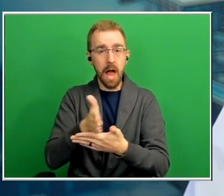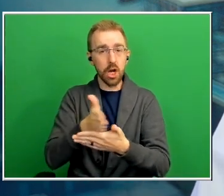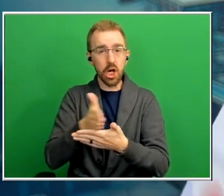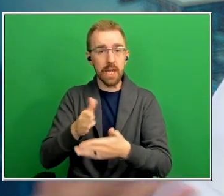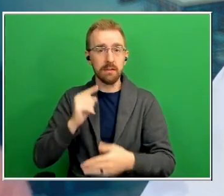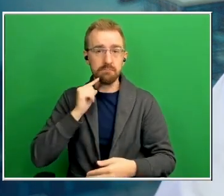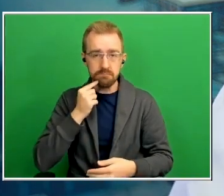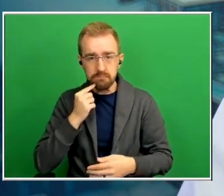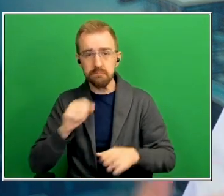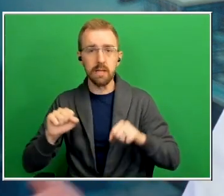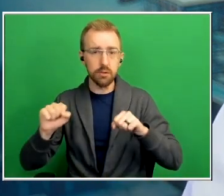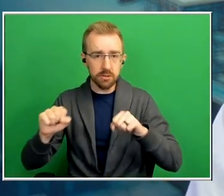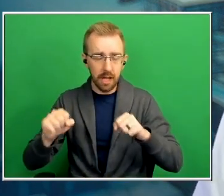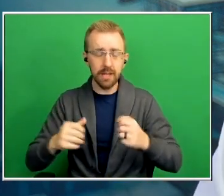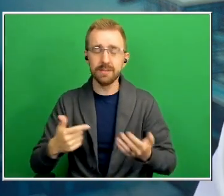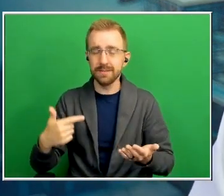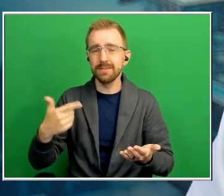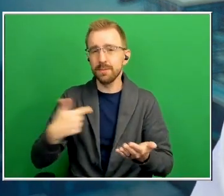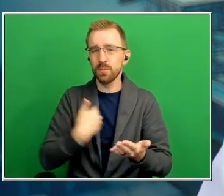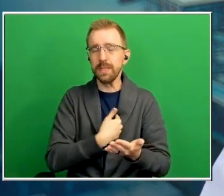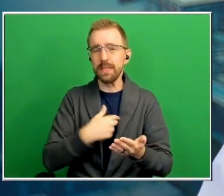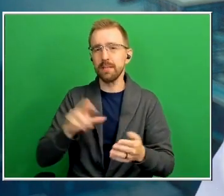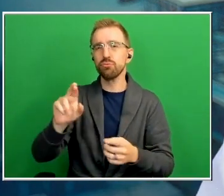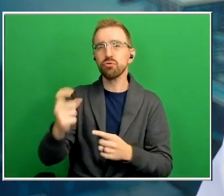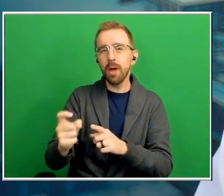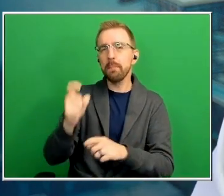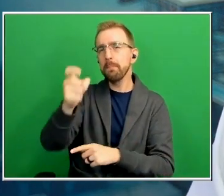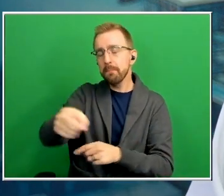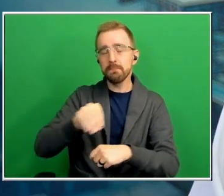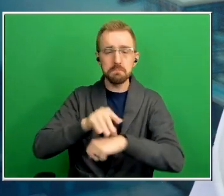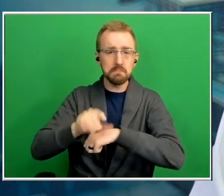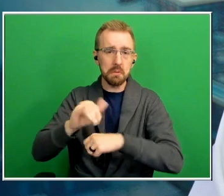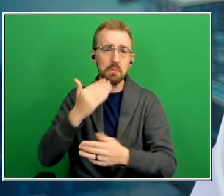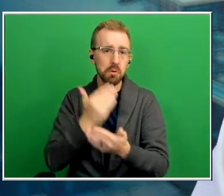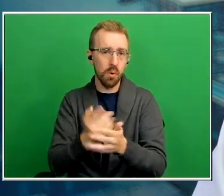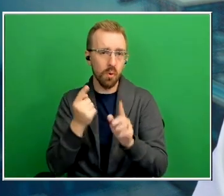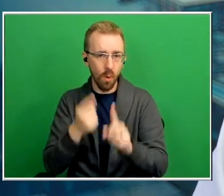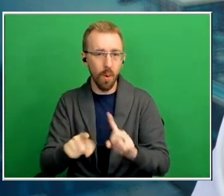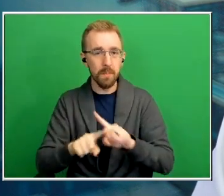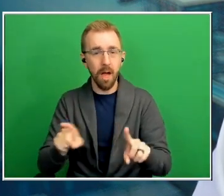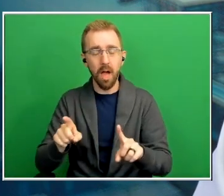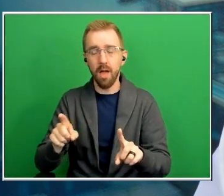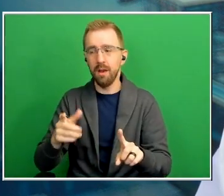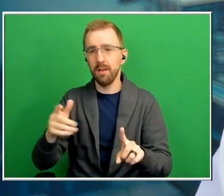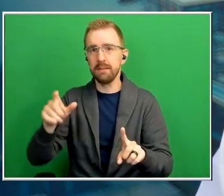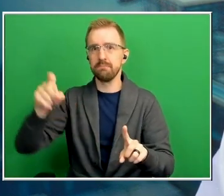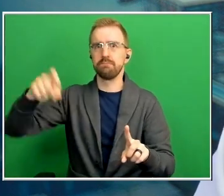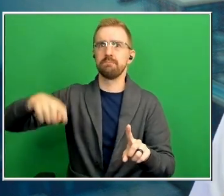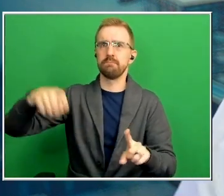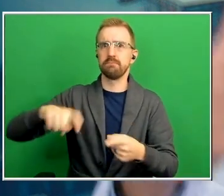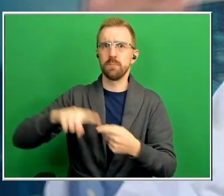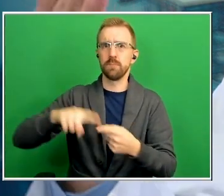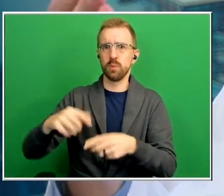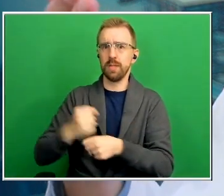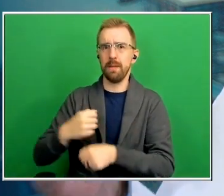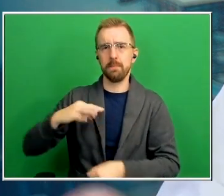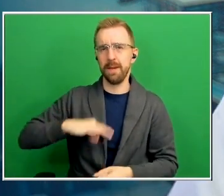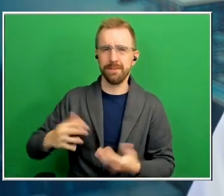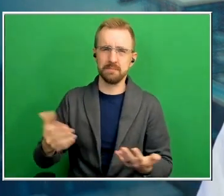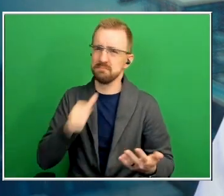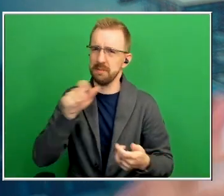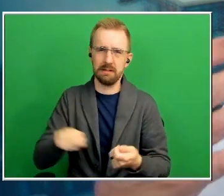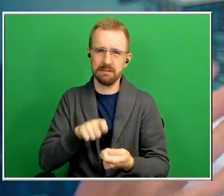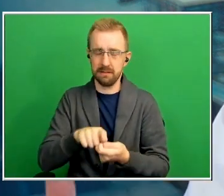you know prescribe and we tell people that's a good goal but it's not necessary to get there to get the benefits of exercise those are good goals